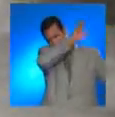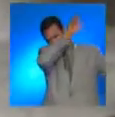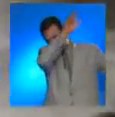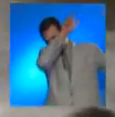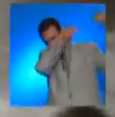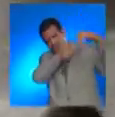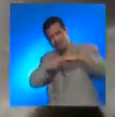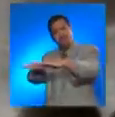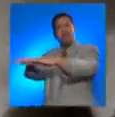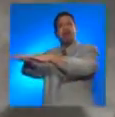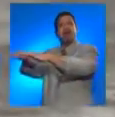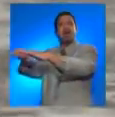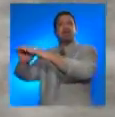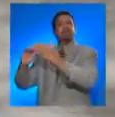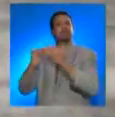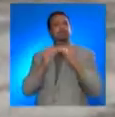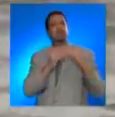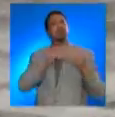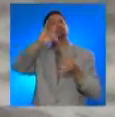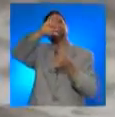flooding part of the city.